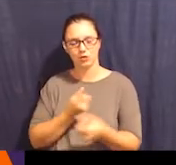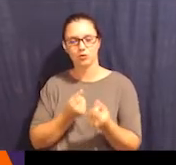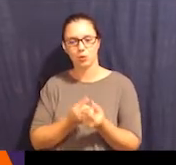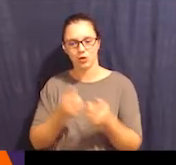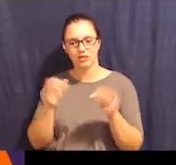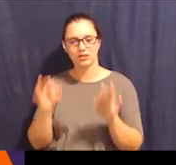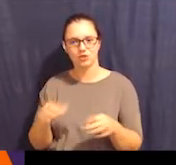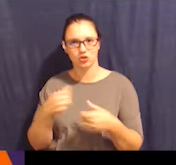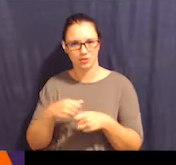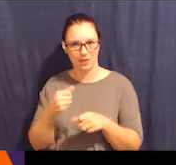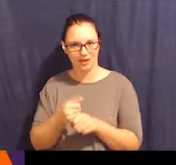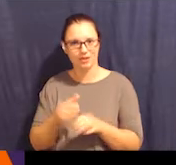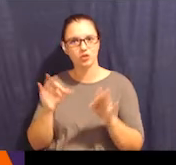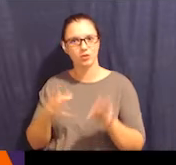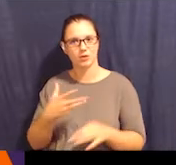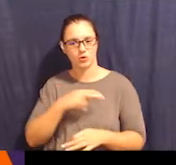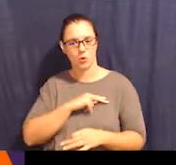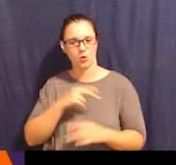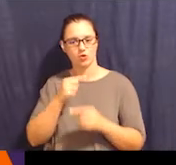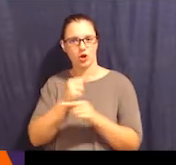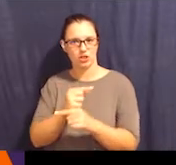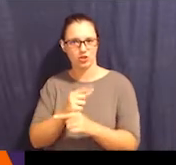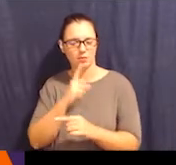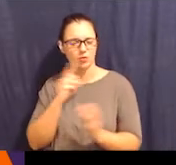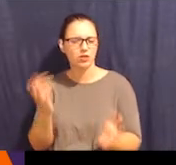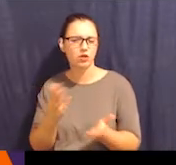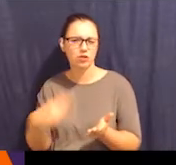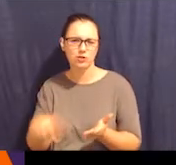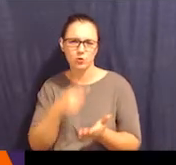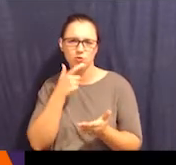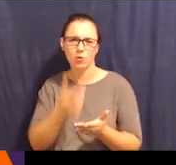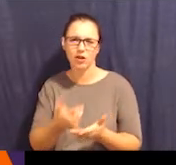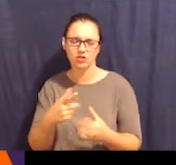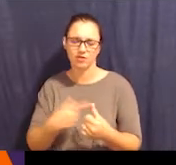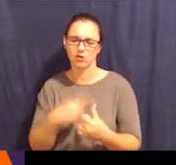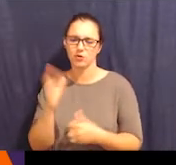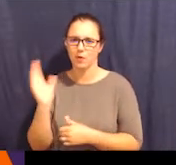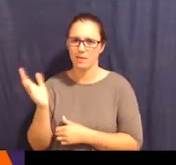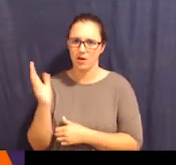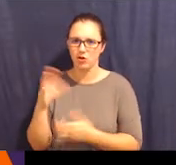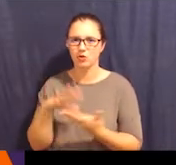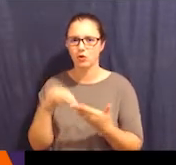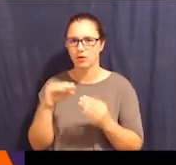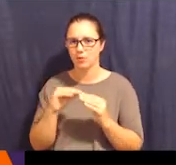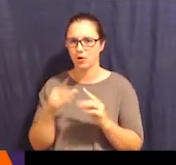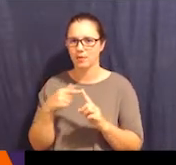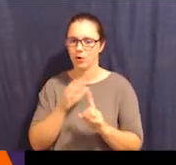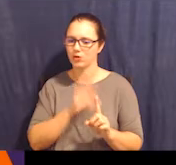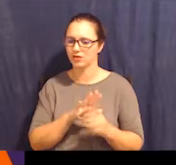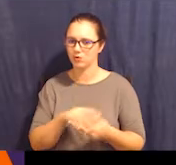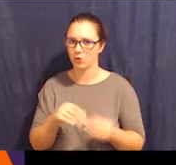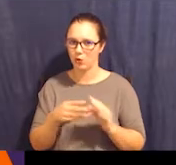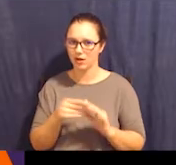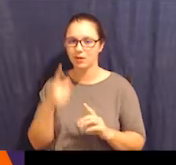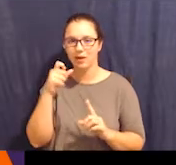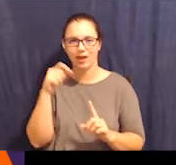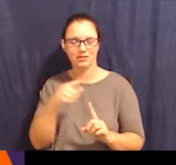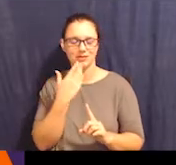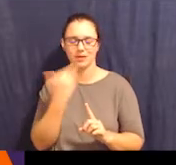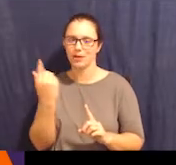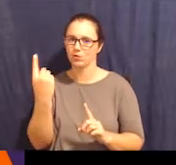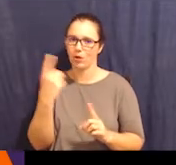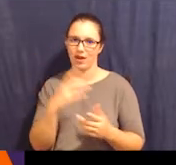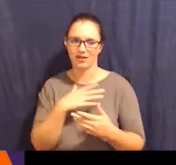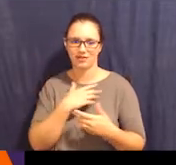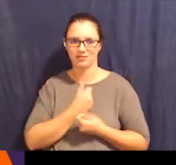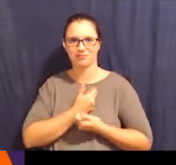using supported decision-making and determine his guardianship. I really encourage you to watch our first webinar to learn more about his story because he